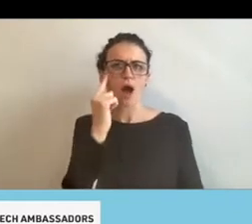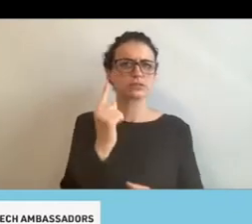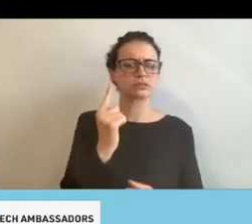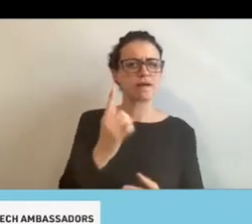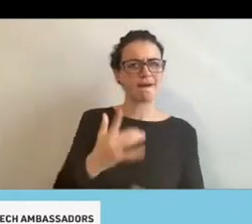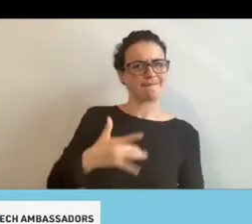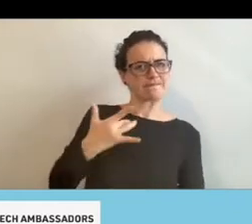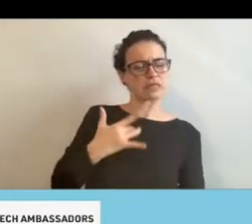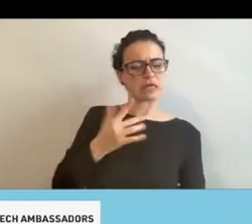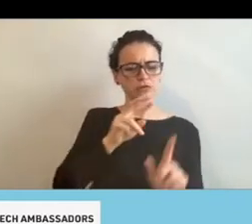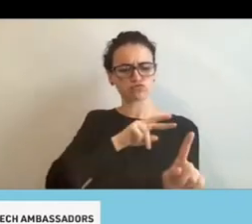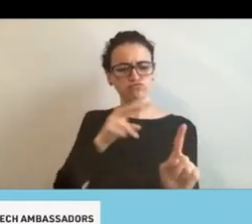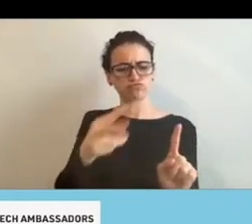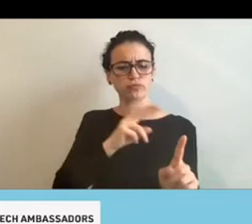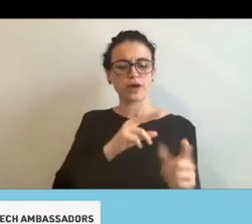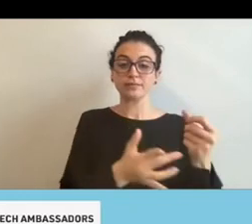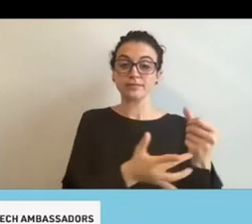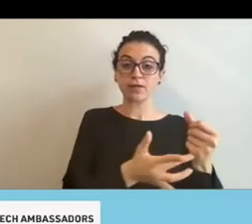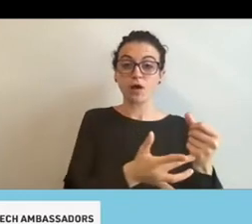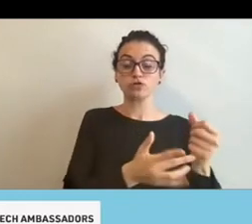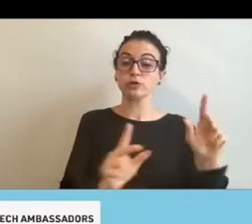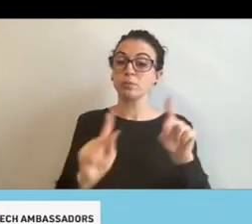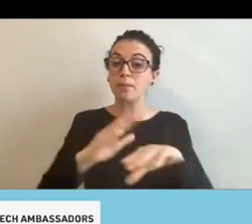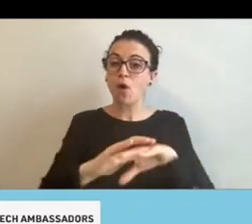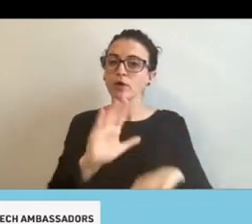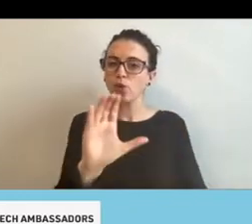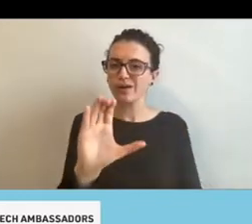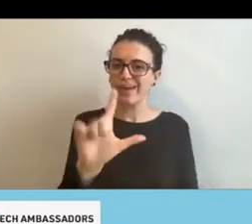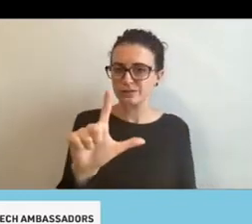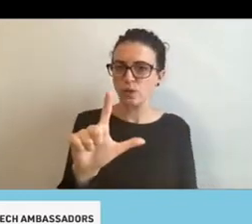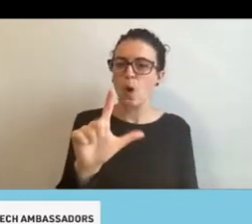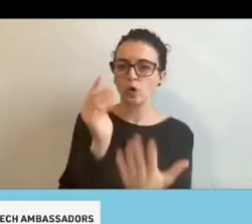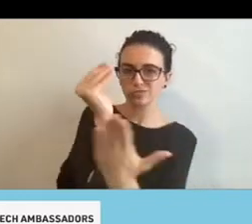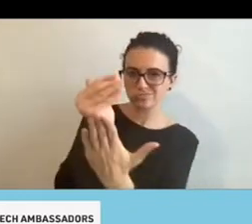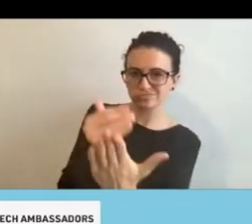serving people on your caseload. So I'm going to let that go.